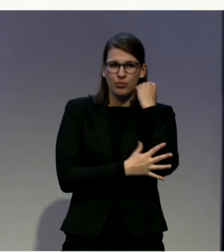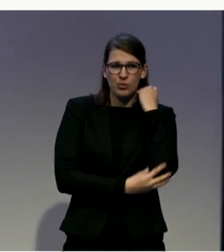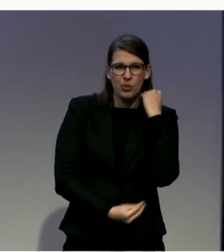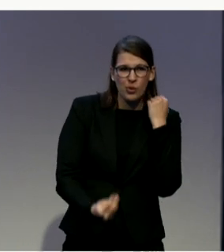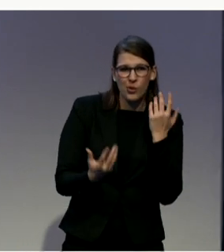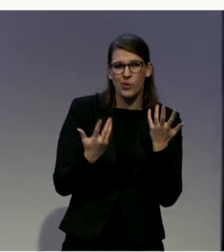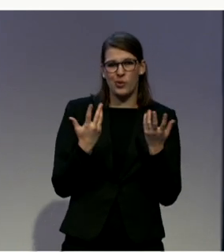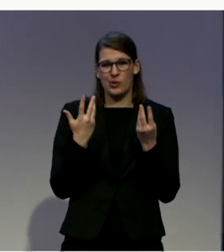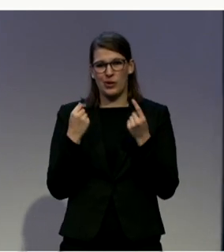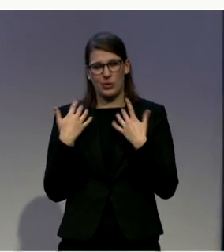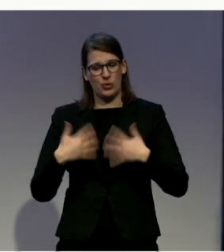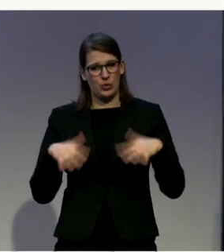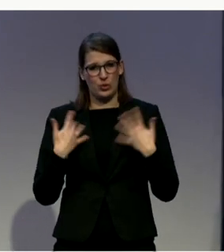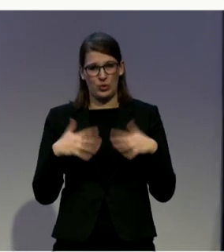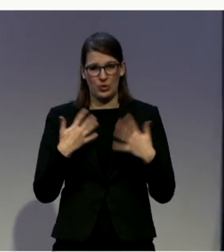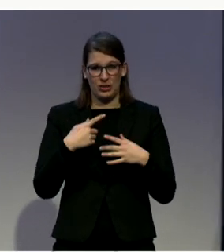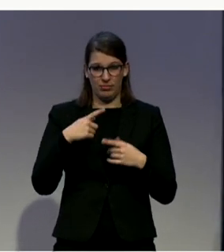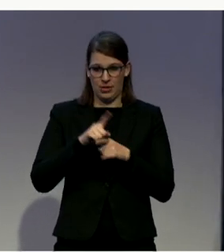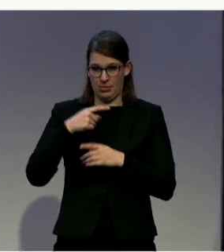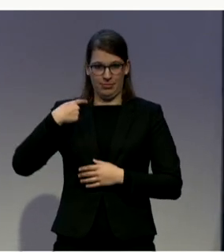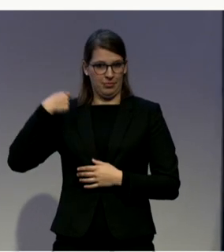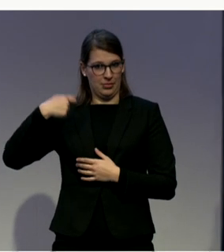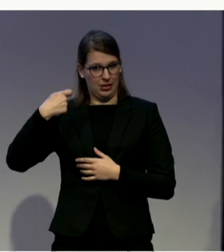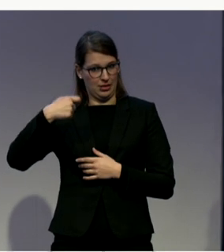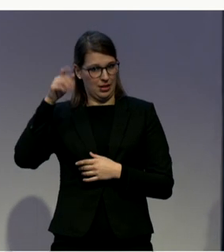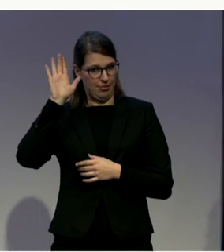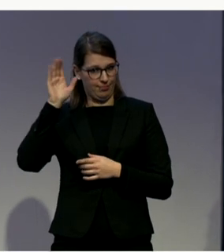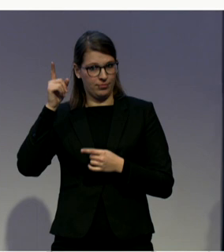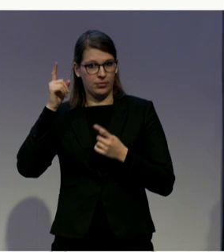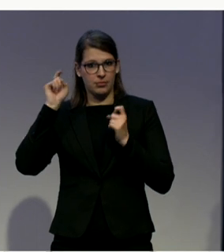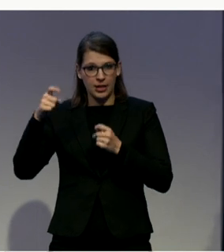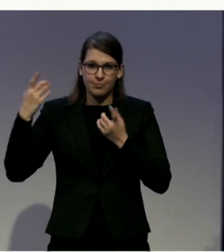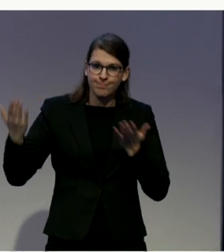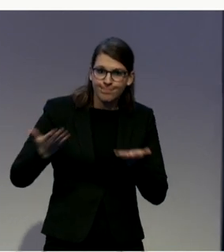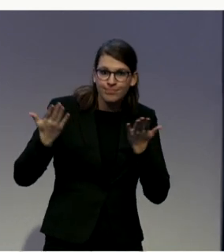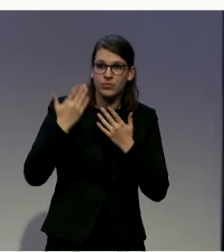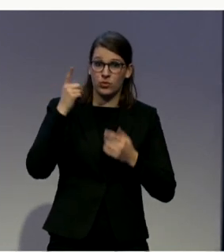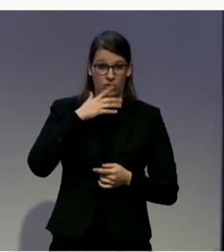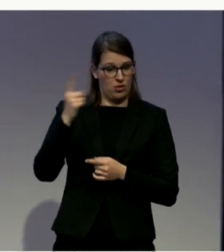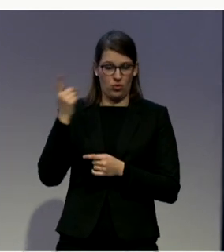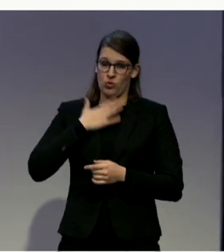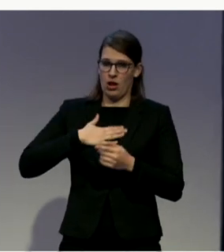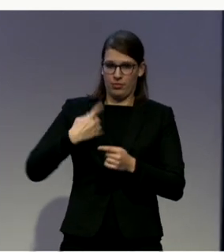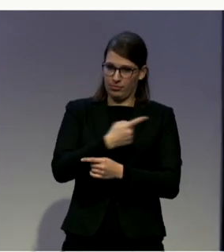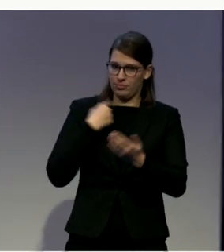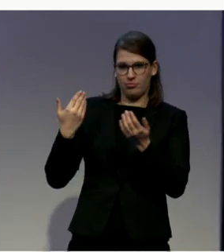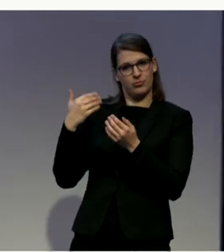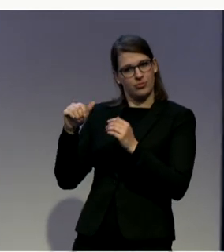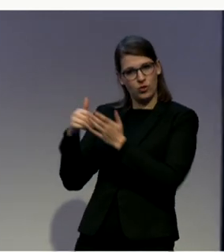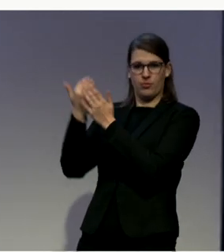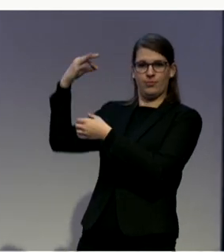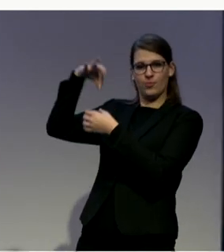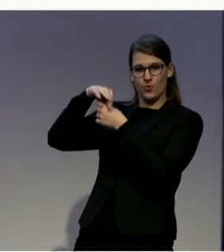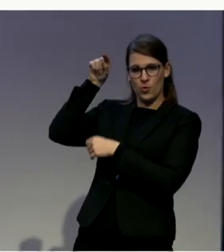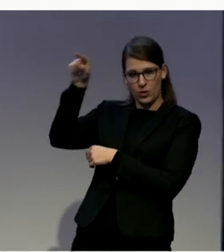that has just been elected. So, I, I, for me,